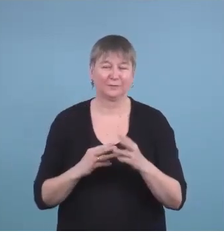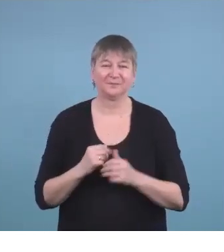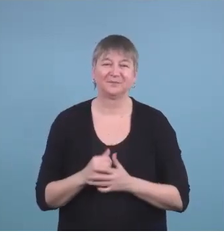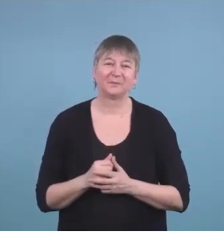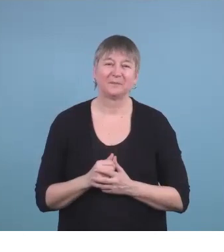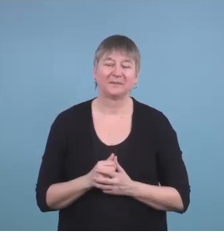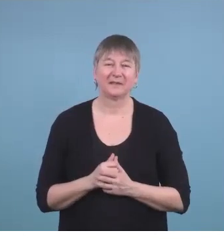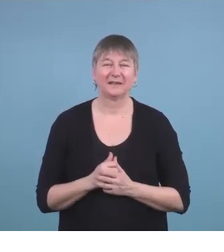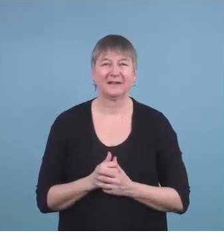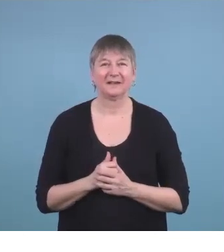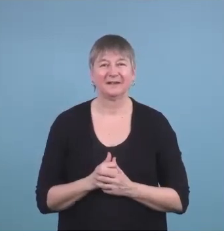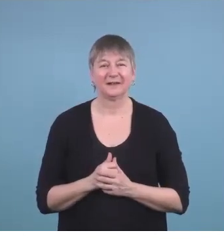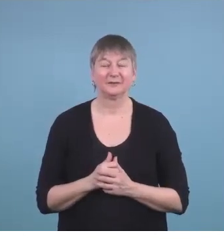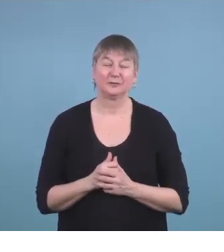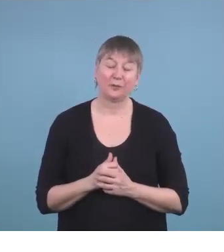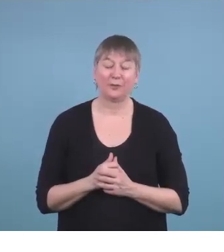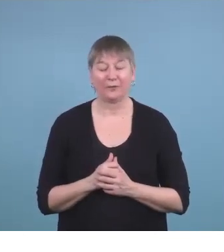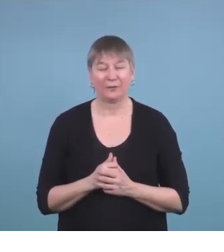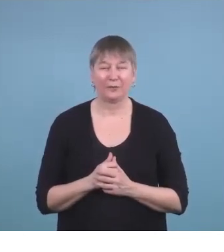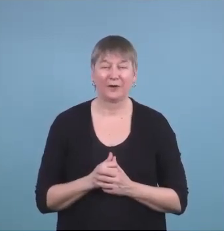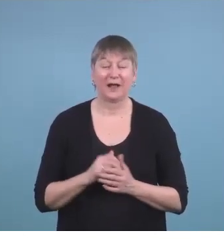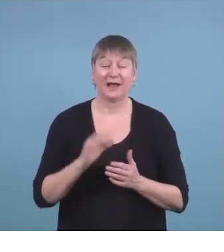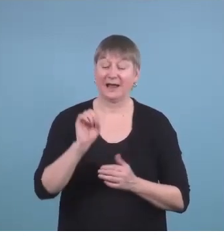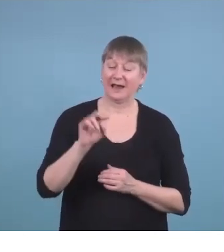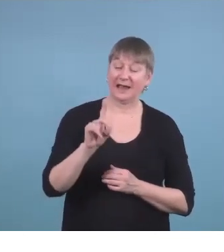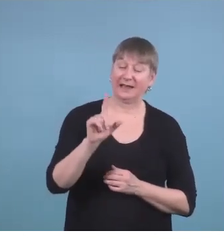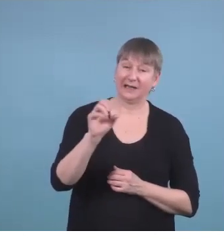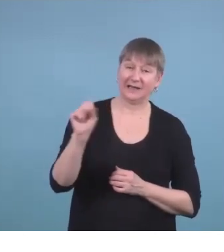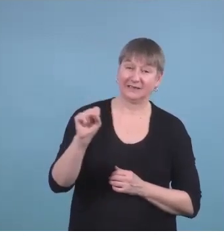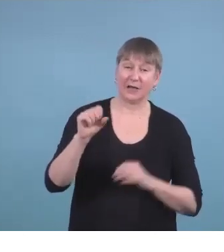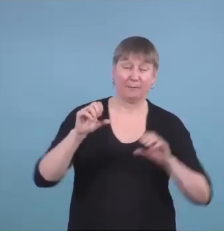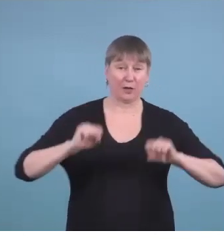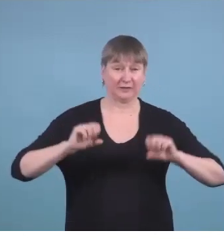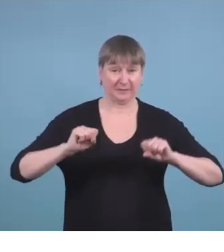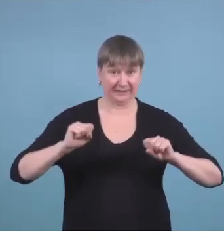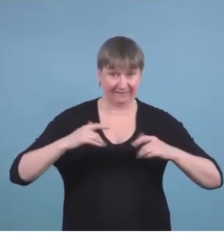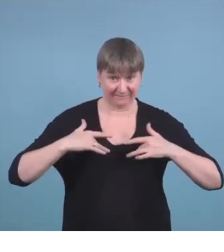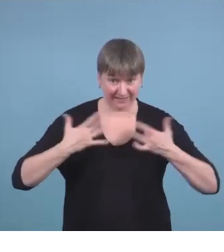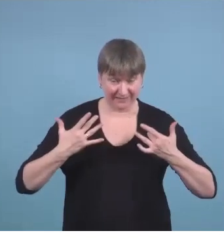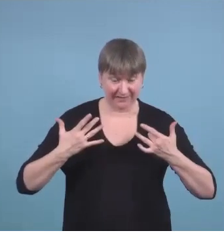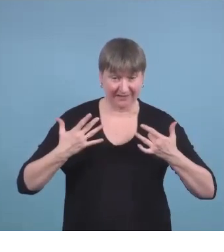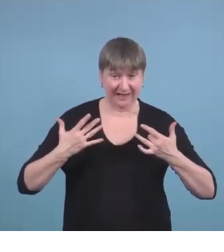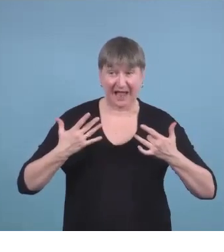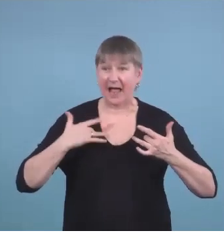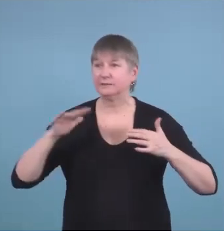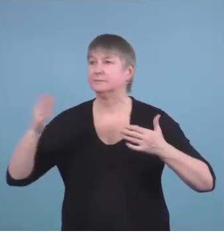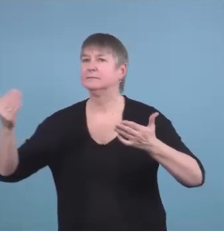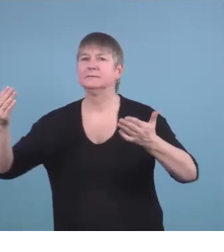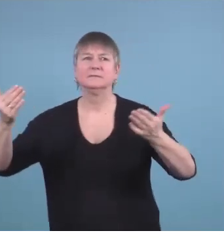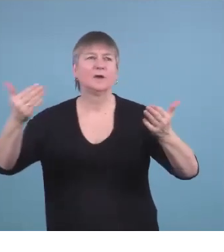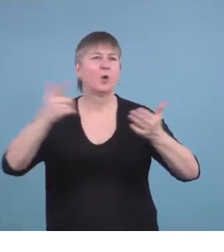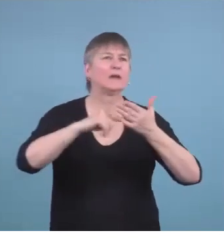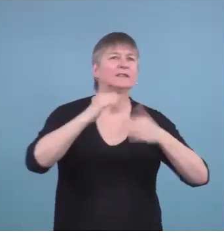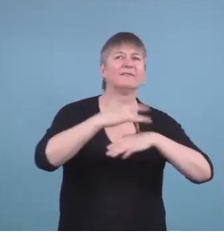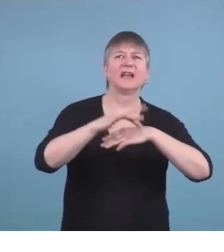So part of that endless possibilities event and finding out what is available out there